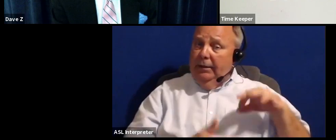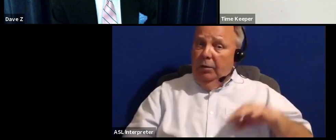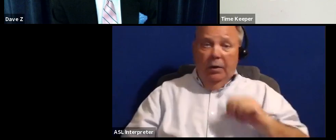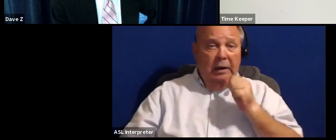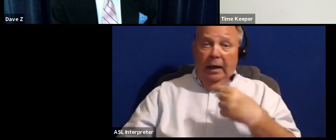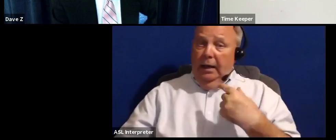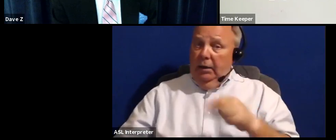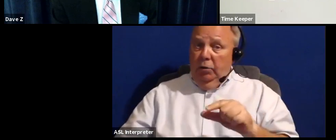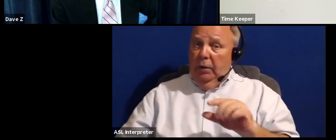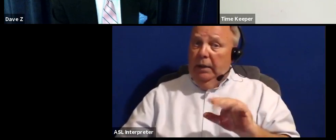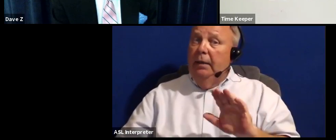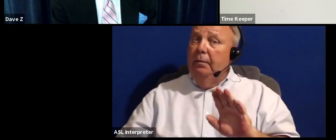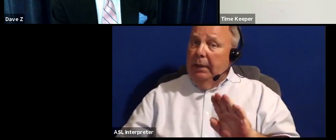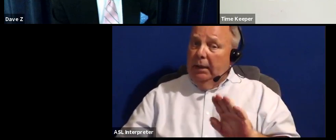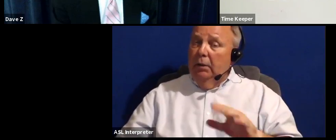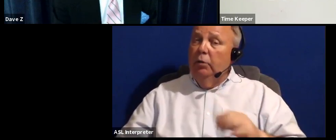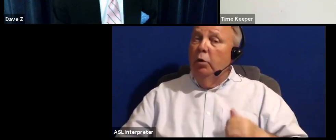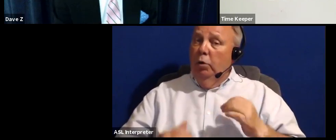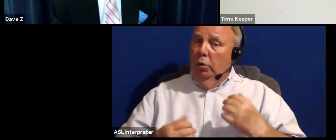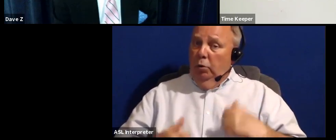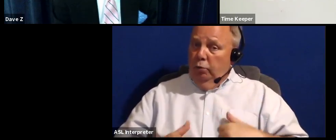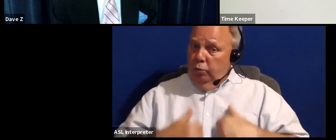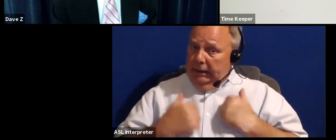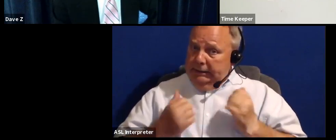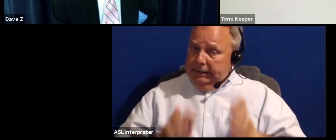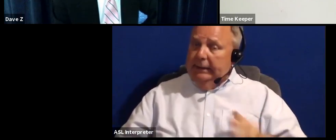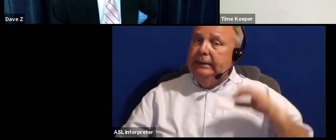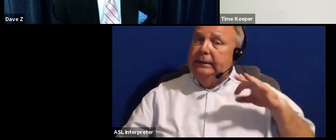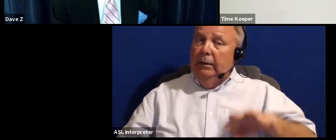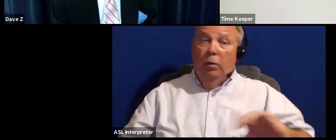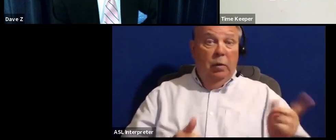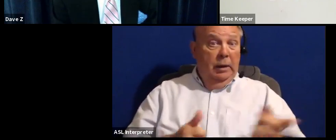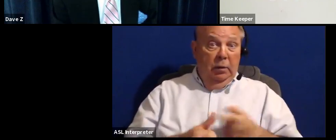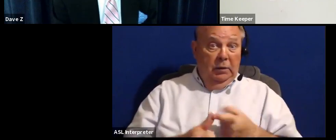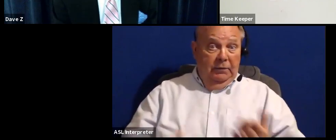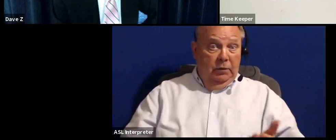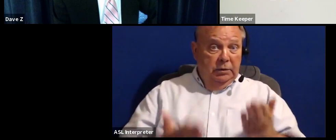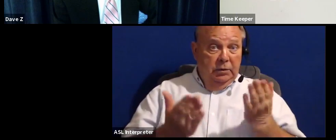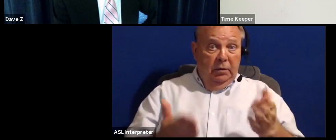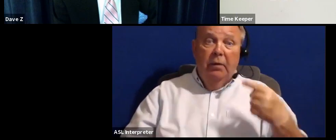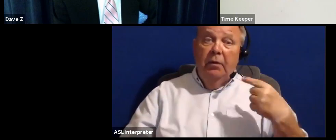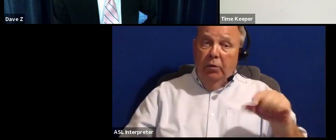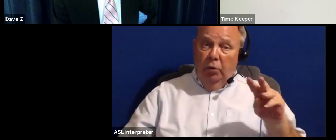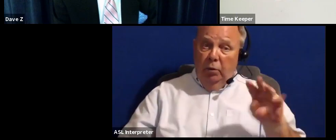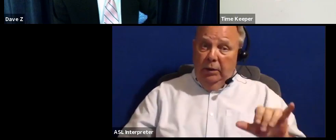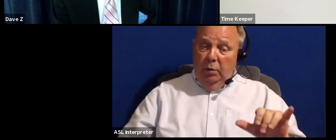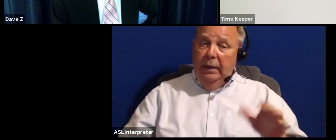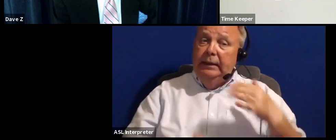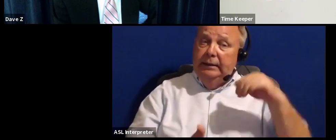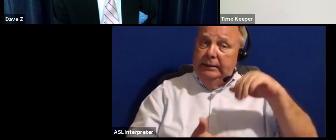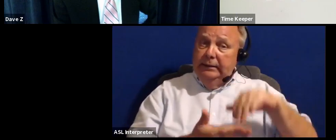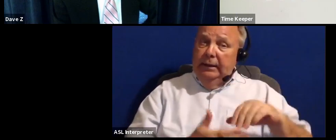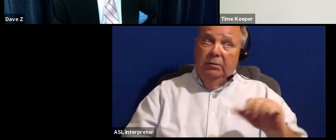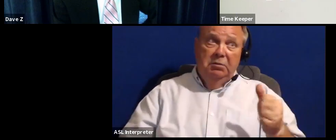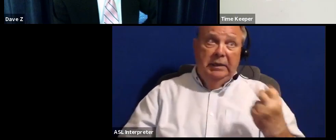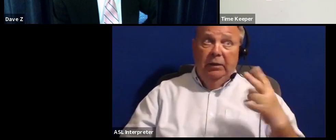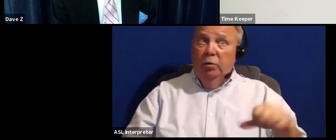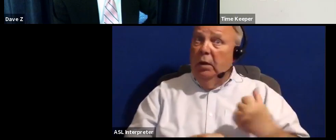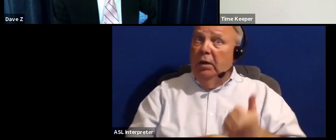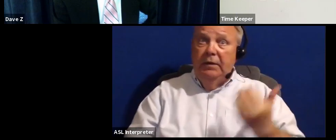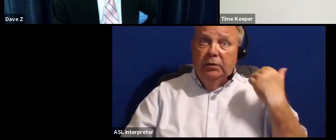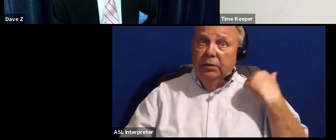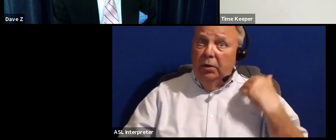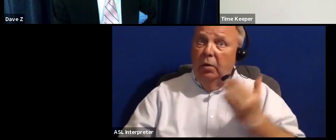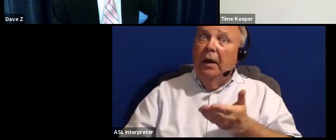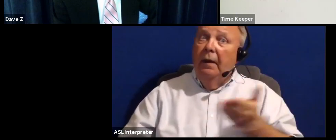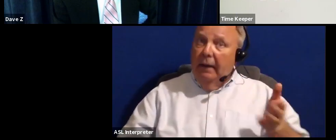residents' interests. If so, when it was first suggested to Greenway Center's owners 10 or 12 years ago that